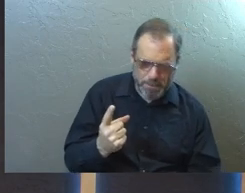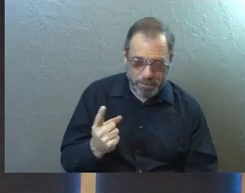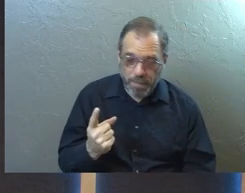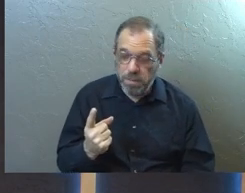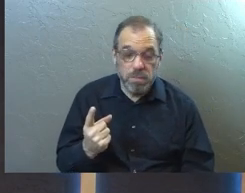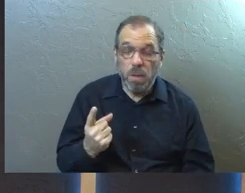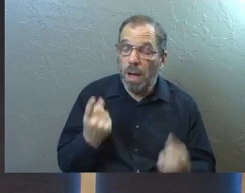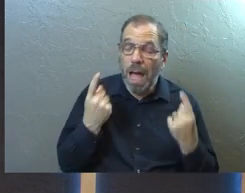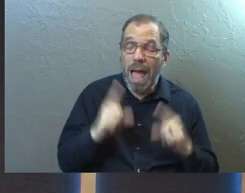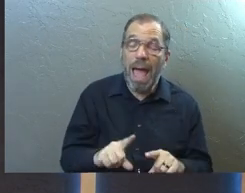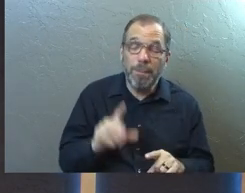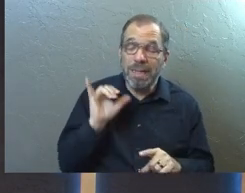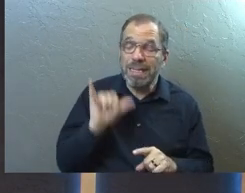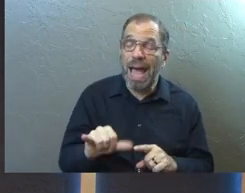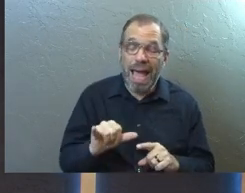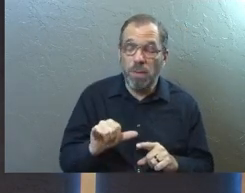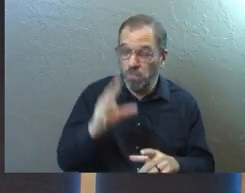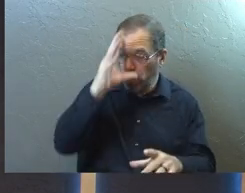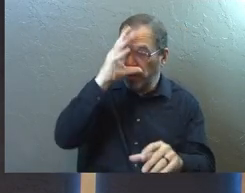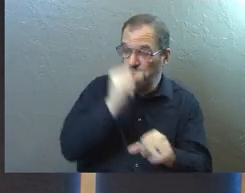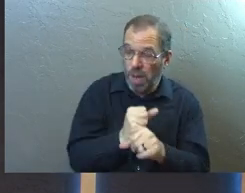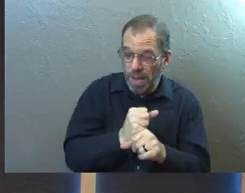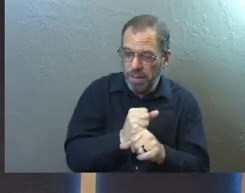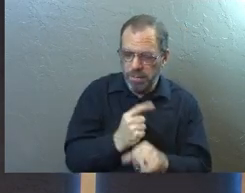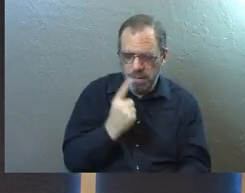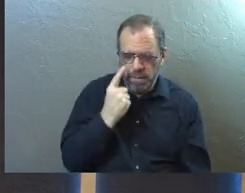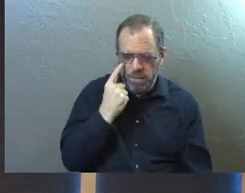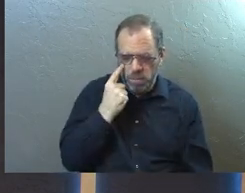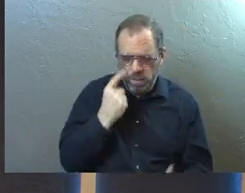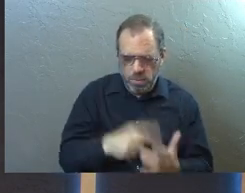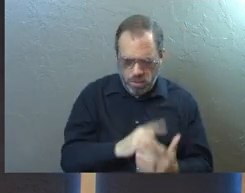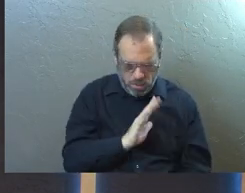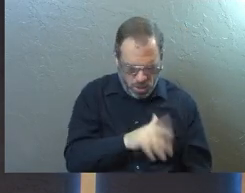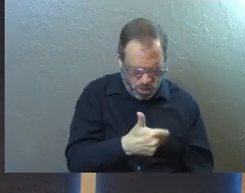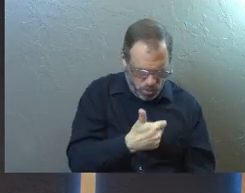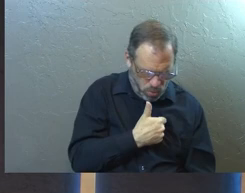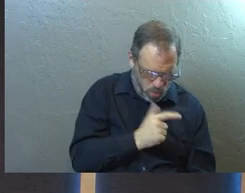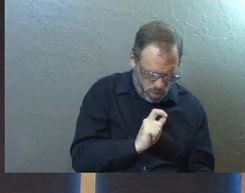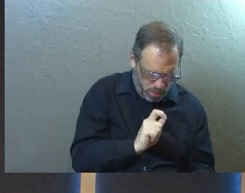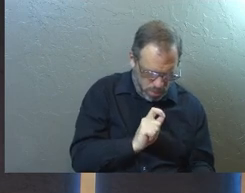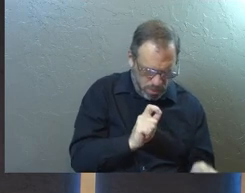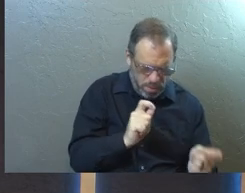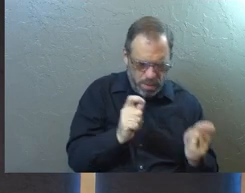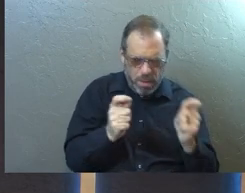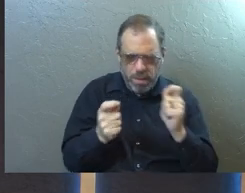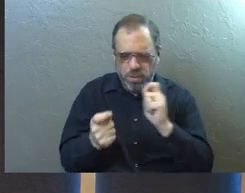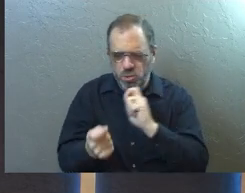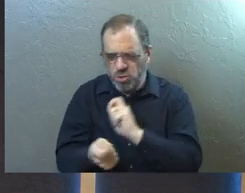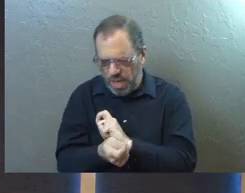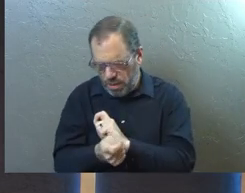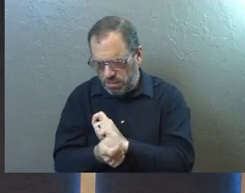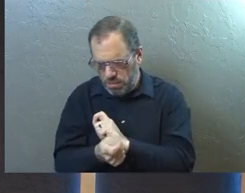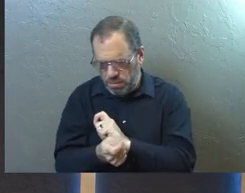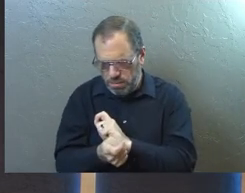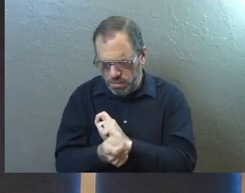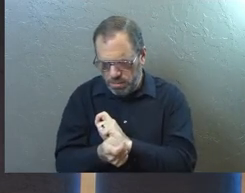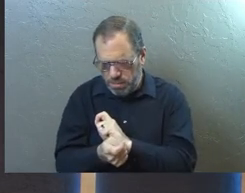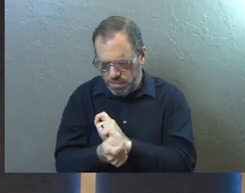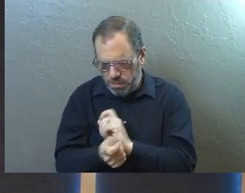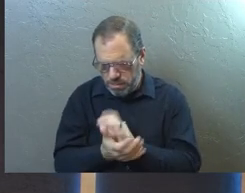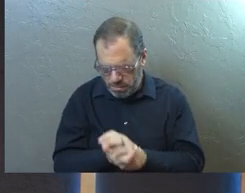what's going to happen when we do that is we're going to watch how our soul is changed and impacted by following you